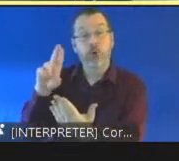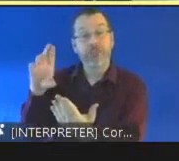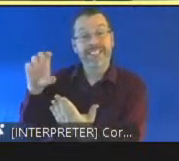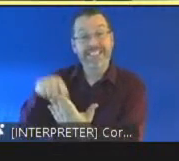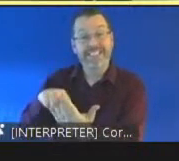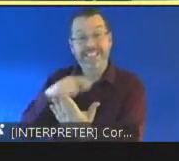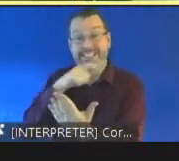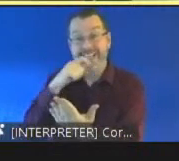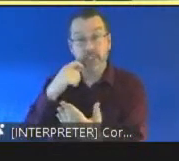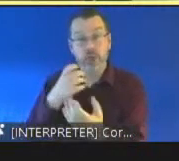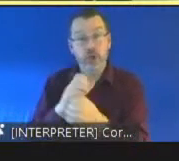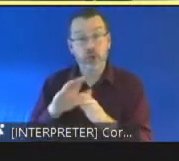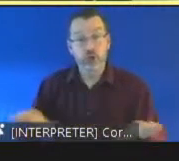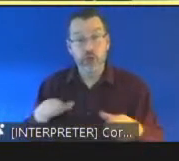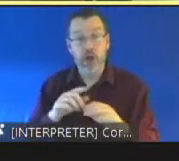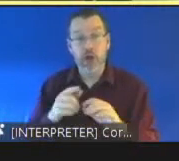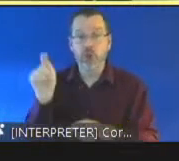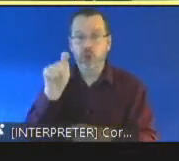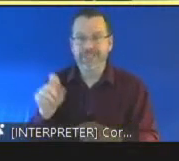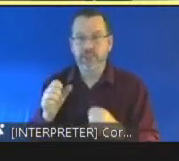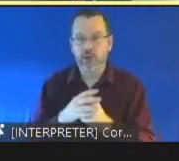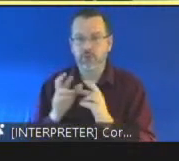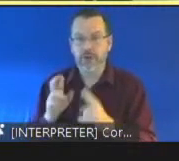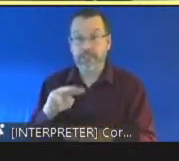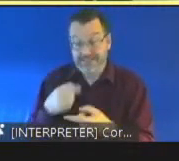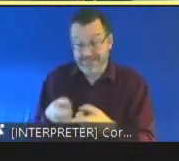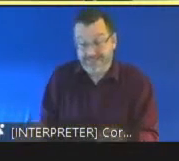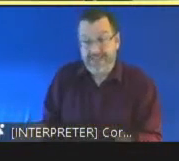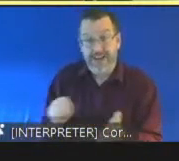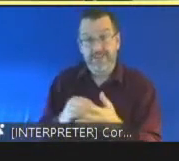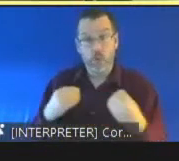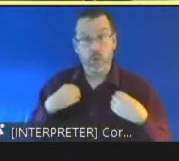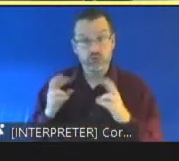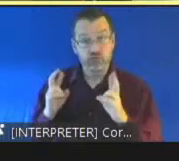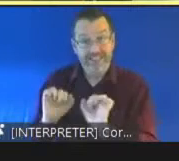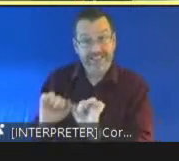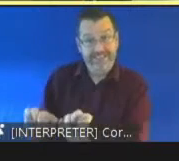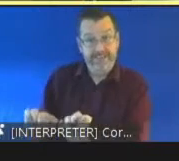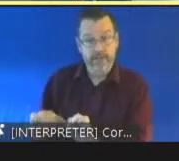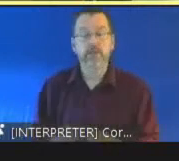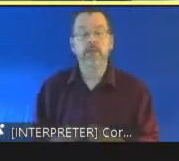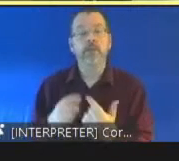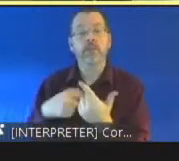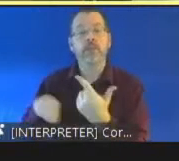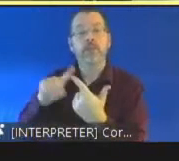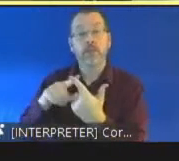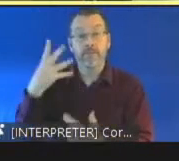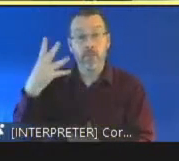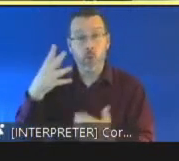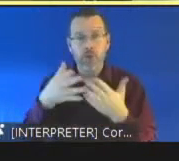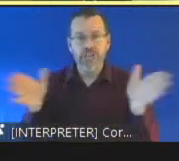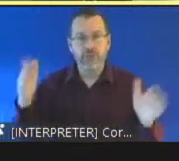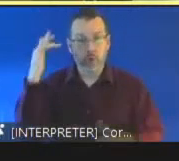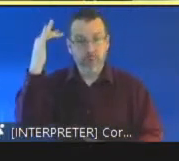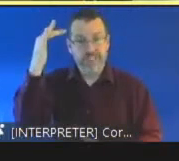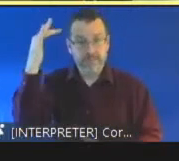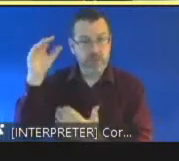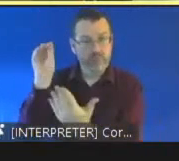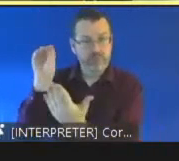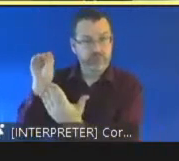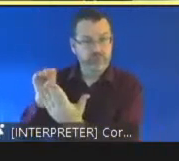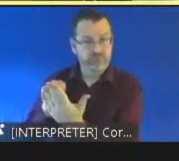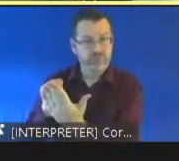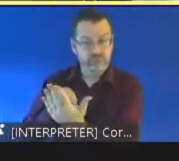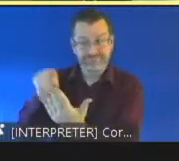rights that is their rights holders in their own right. Secondly the Convention sets out four general principles which are vital to the